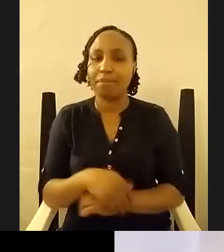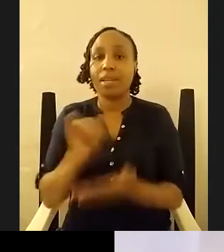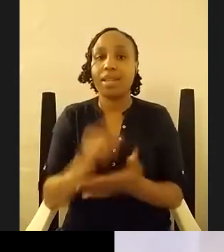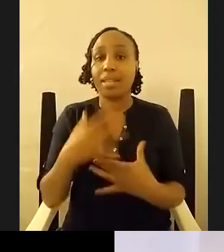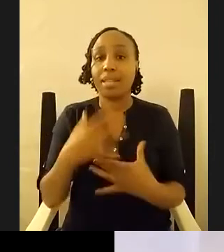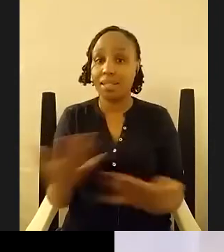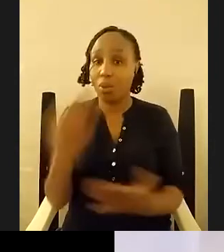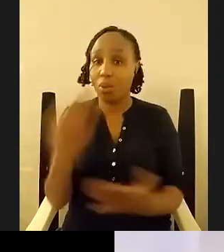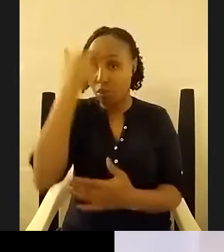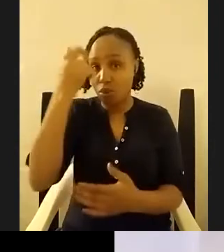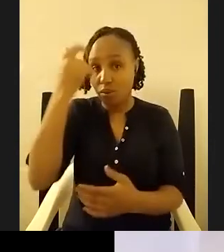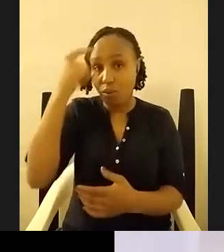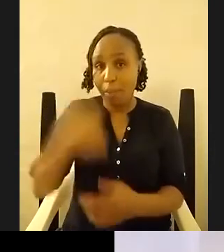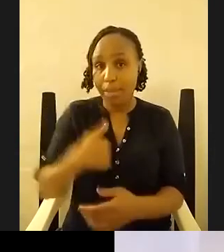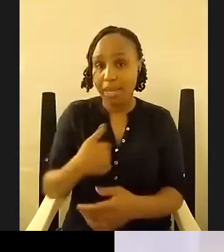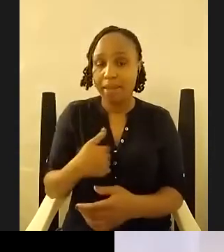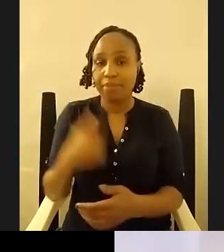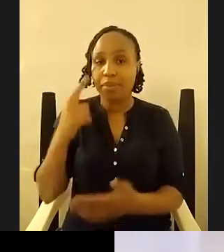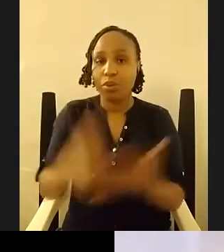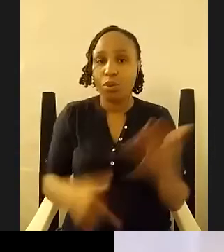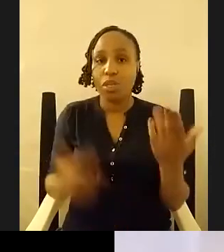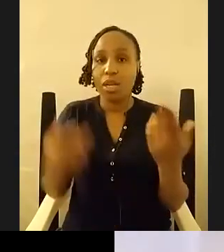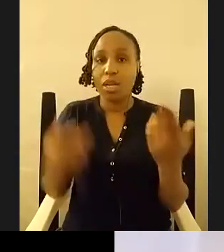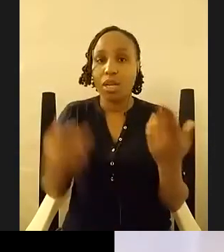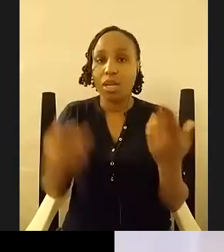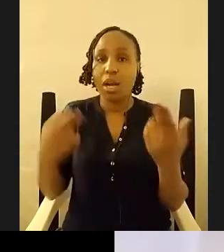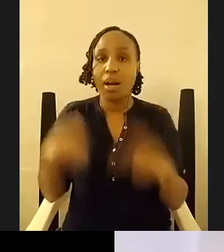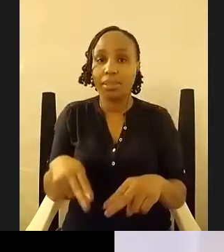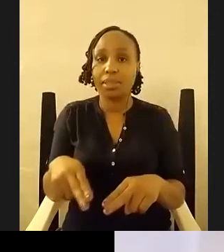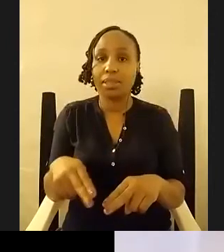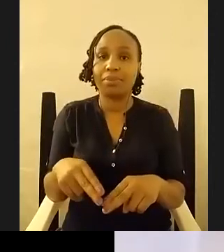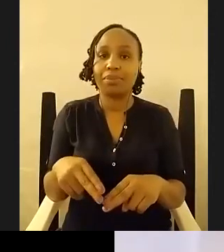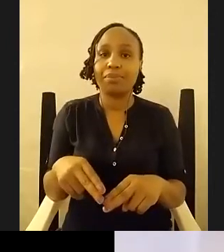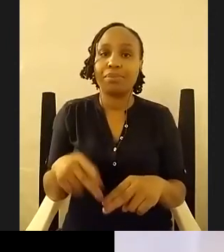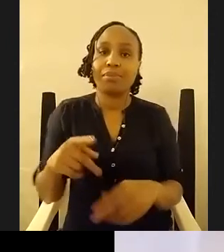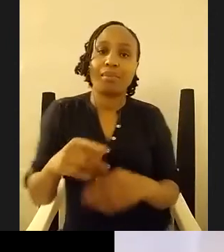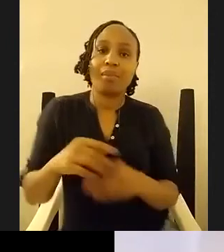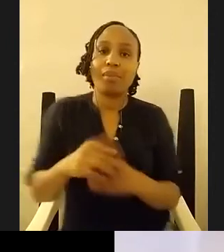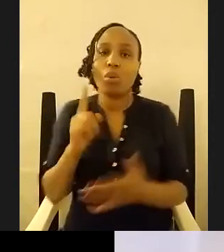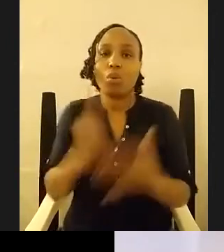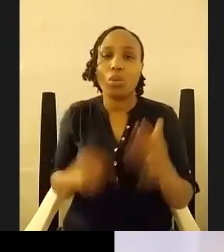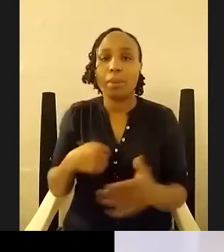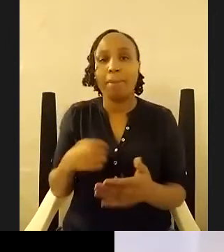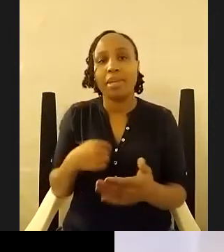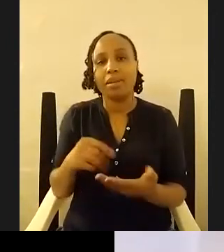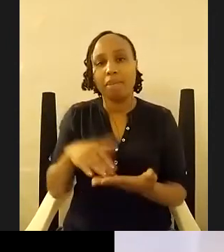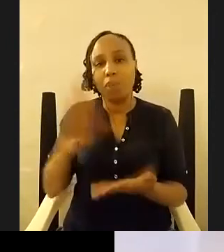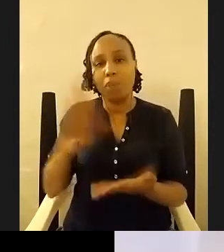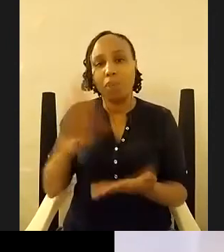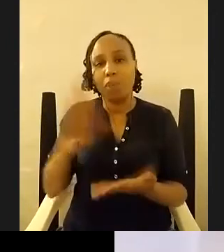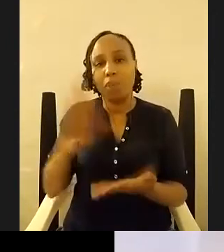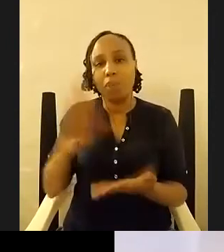takes um what takes what takes the more what what i'm most preoccupied with in my work is language and